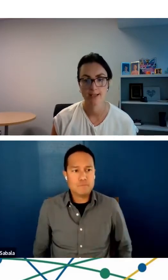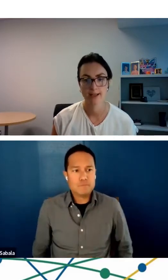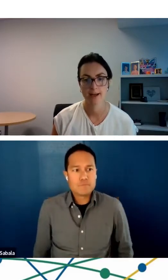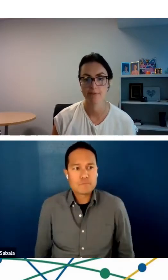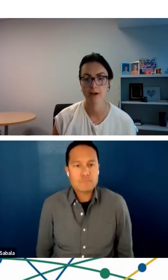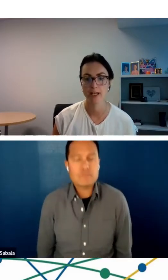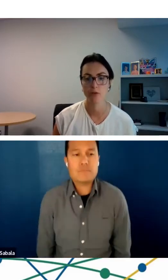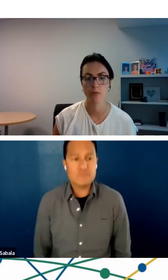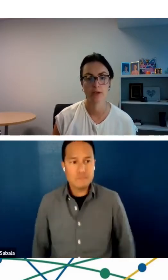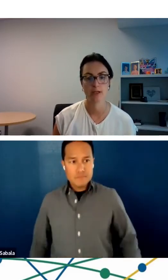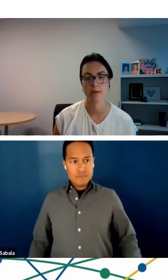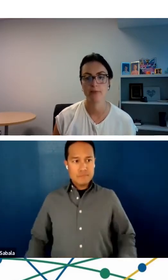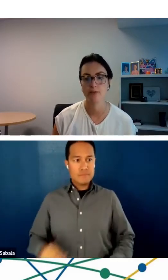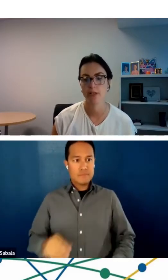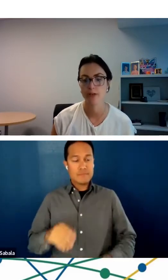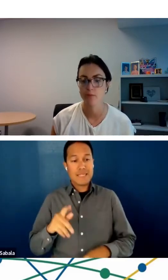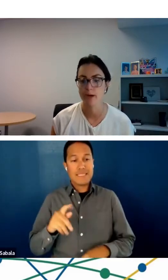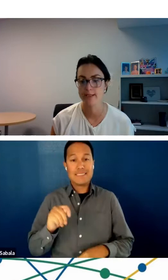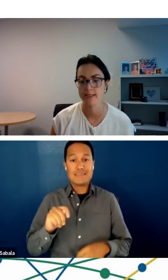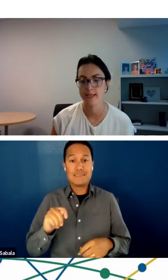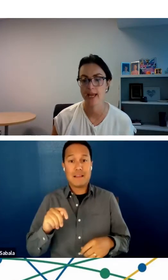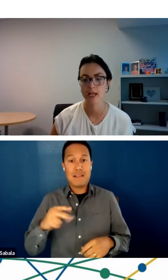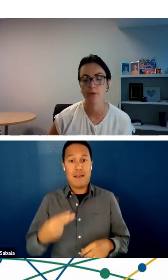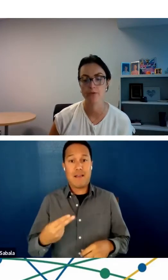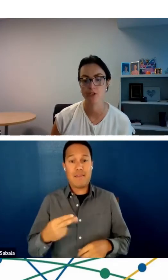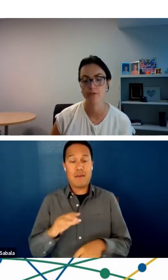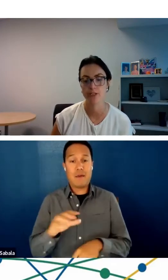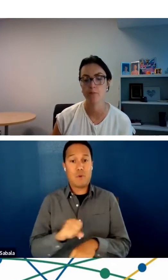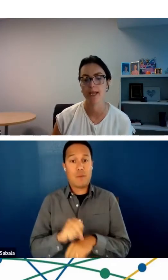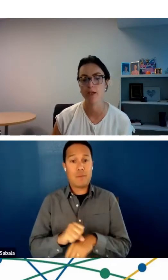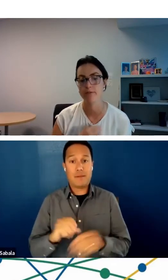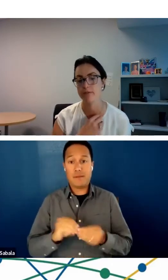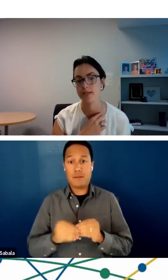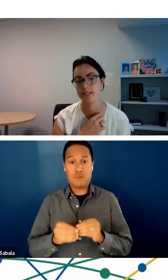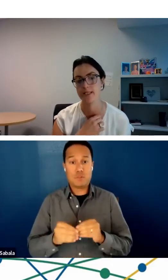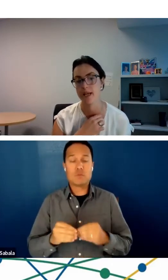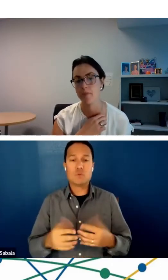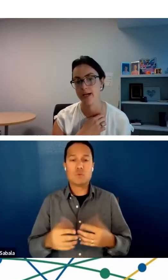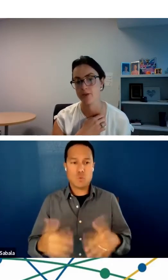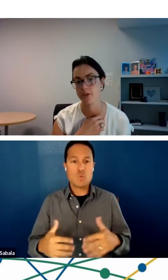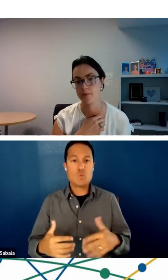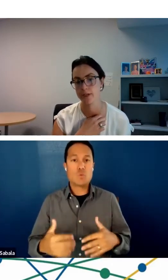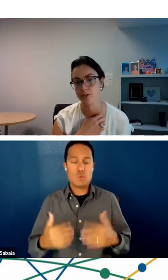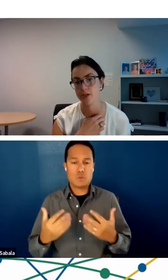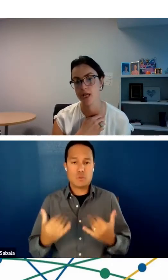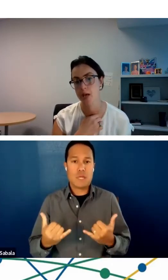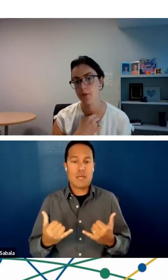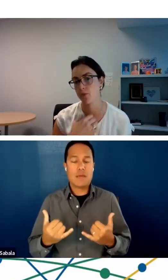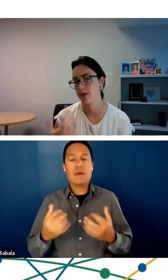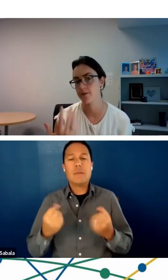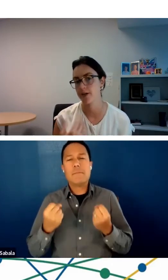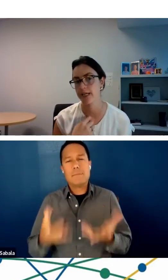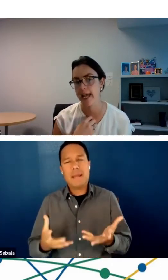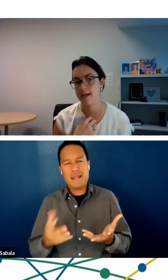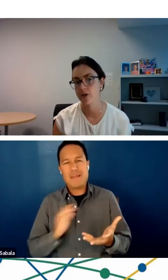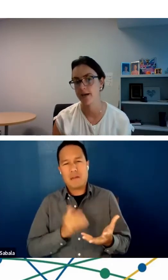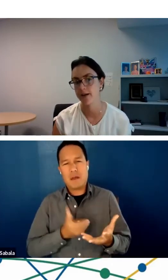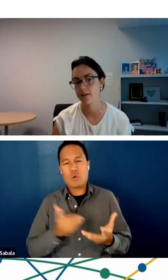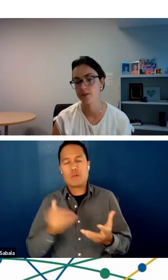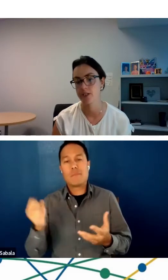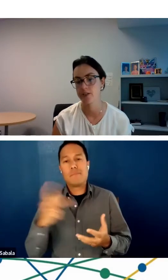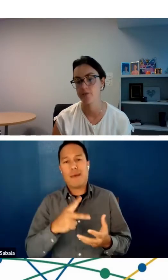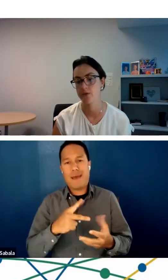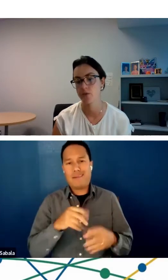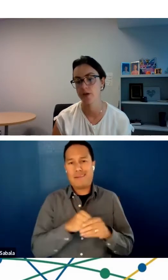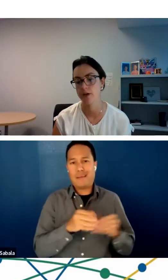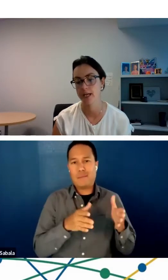Our telehealth volume is very robust today. Now we've shifted many of our visits now back to in-person, but we're a very agile